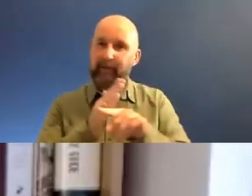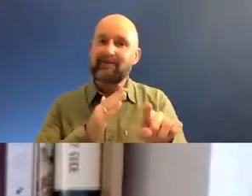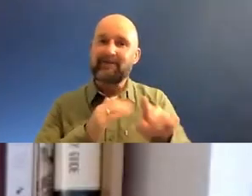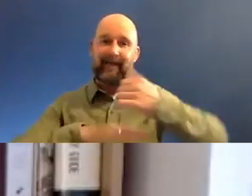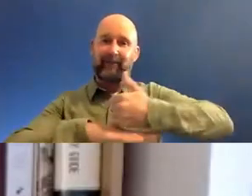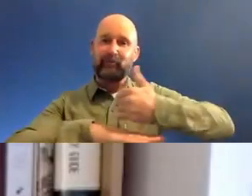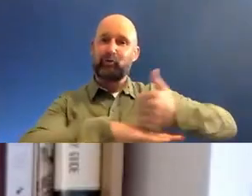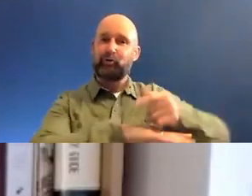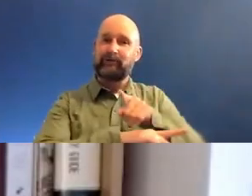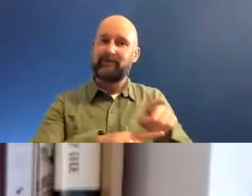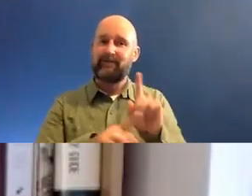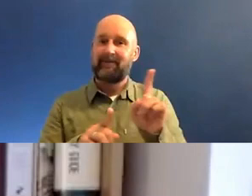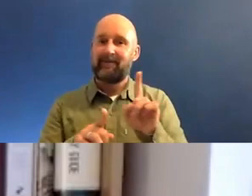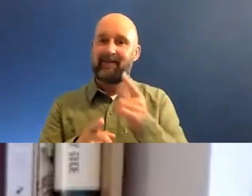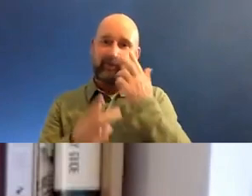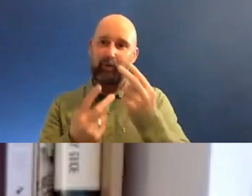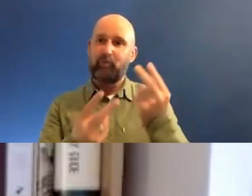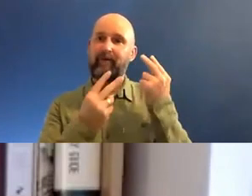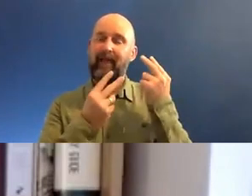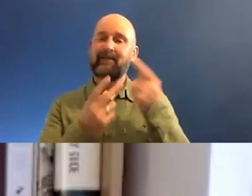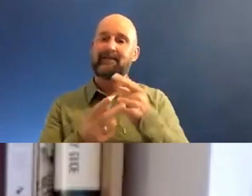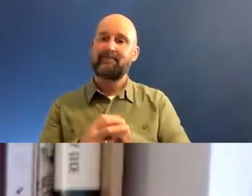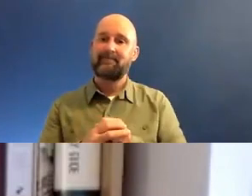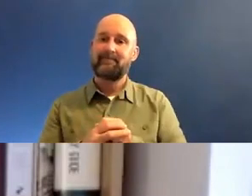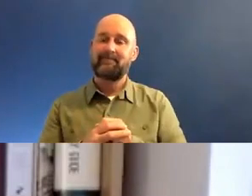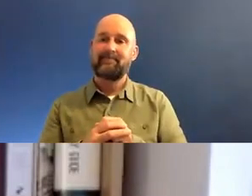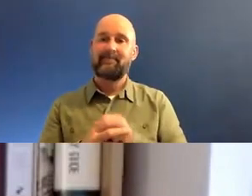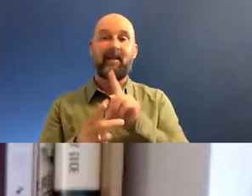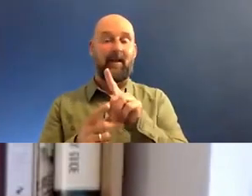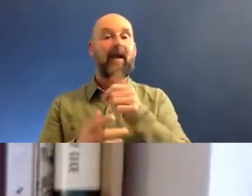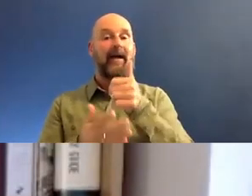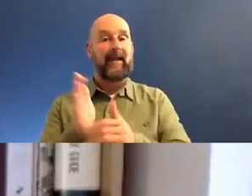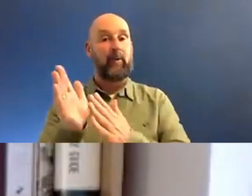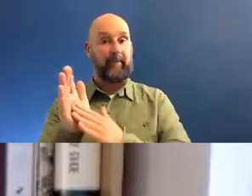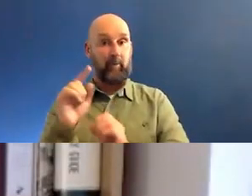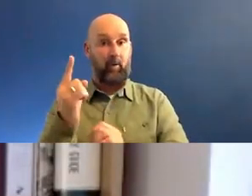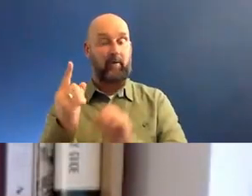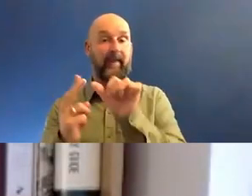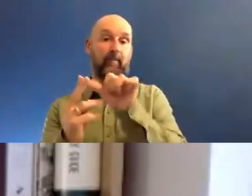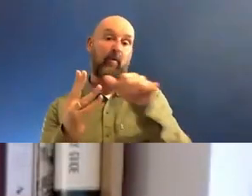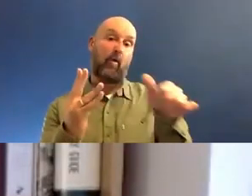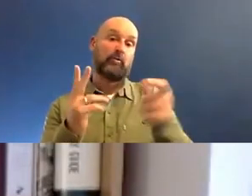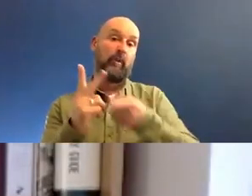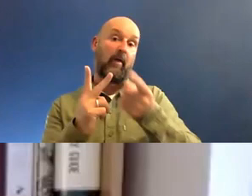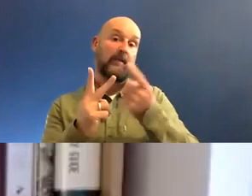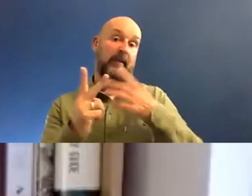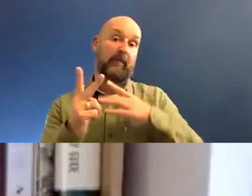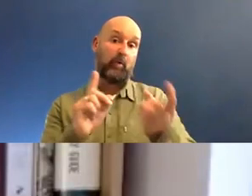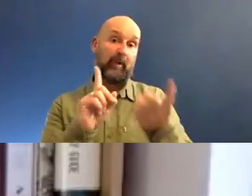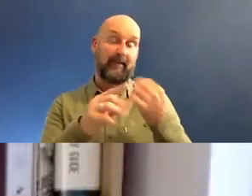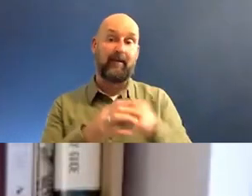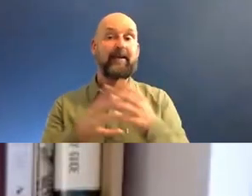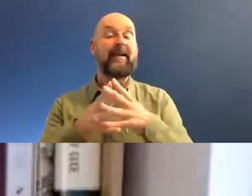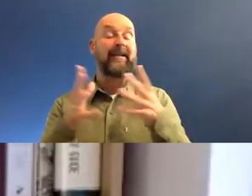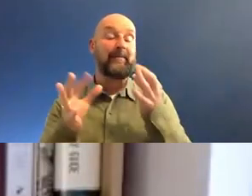caused you? Um, if you'd like to reflect on that for a moment, that would be really interesting. I'll start with Miriam and then I will move on to our other speakers. It's a very big